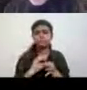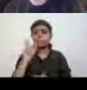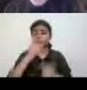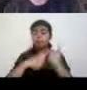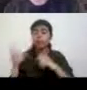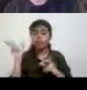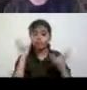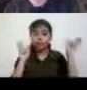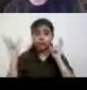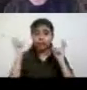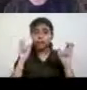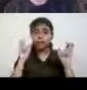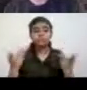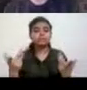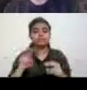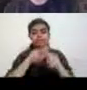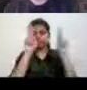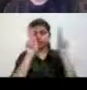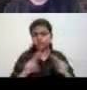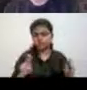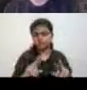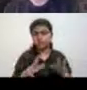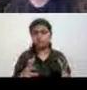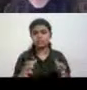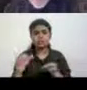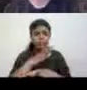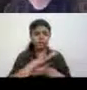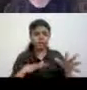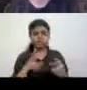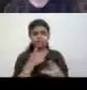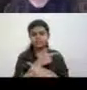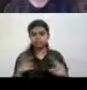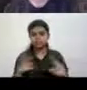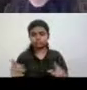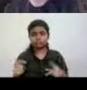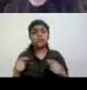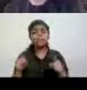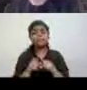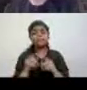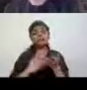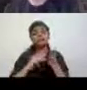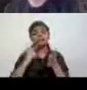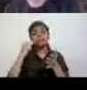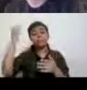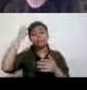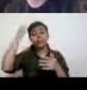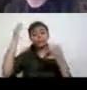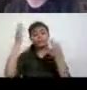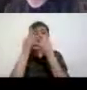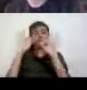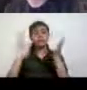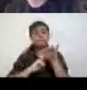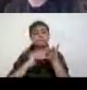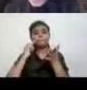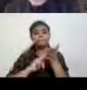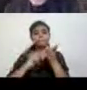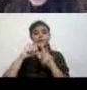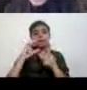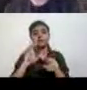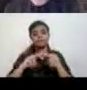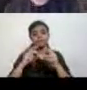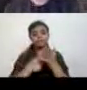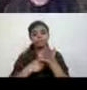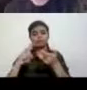Uh, it's actually an international, uh, organization and mind freedom. These are just three organizations that, uh, are